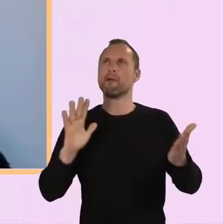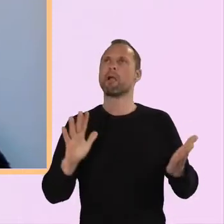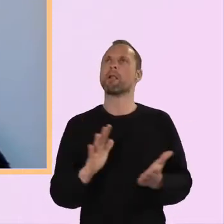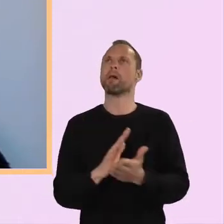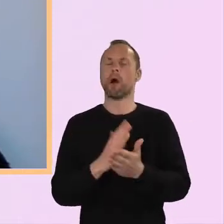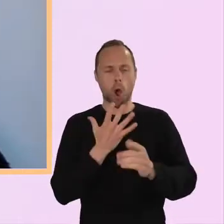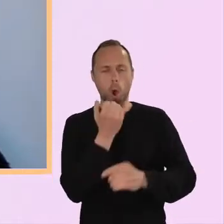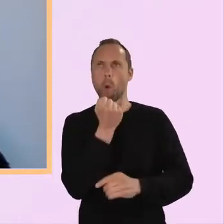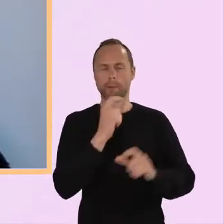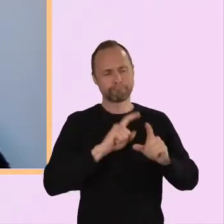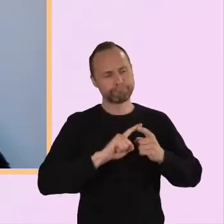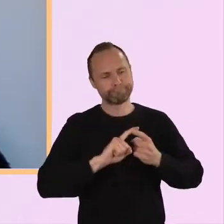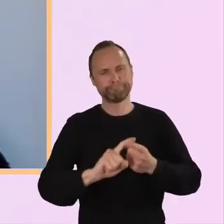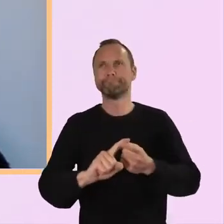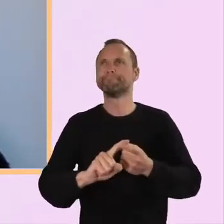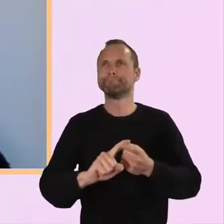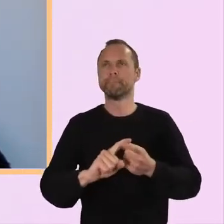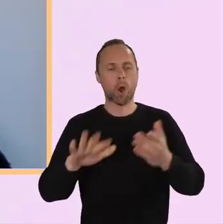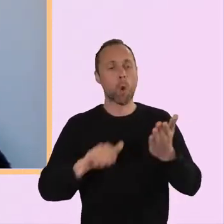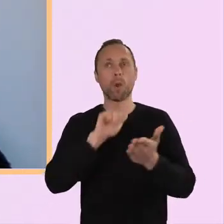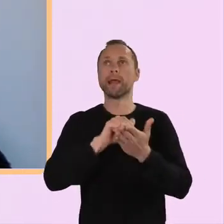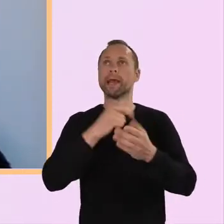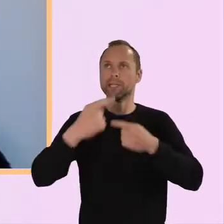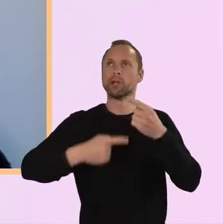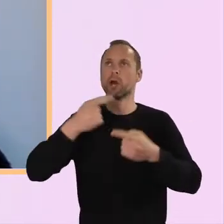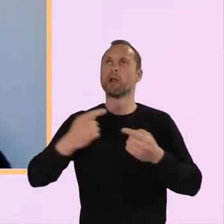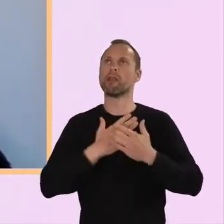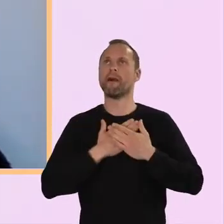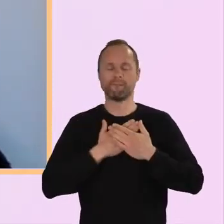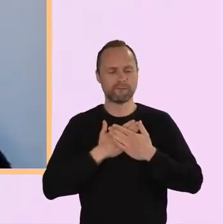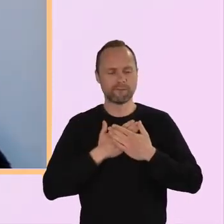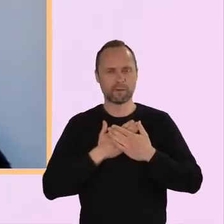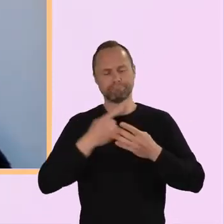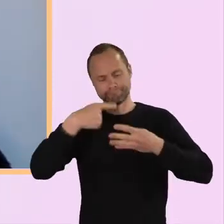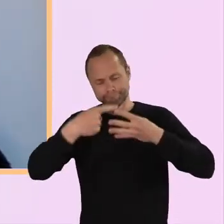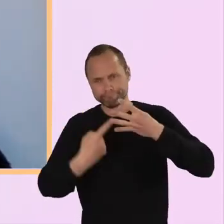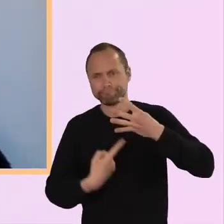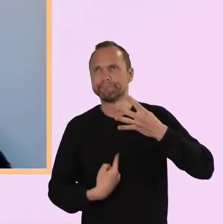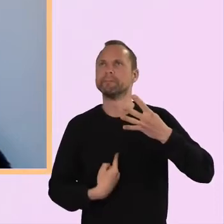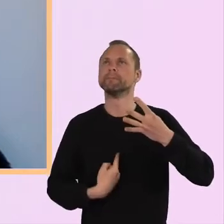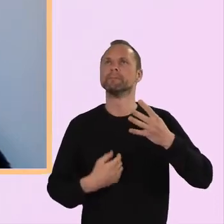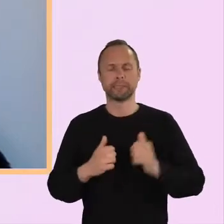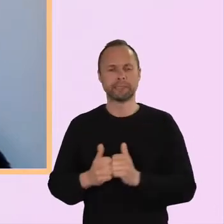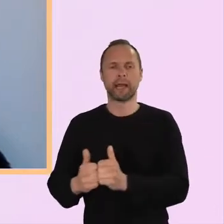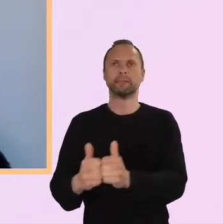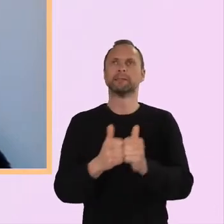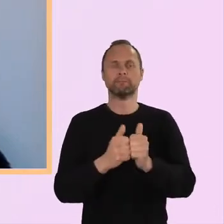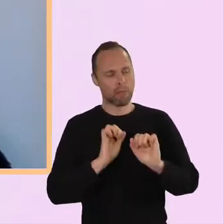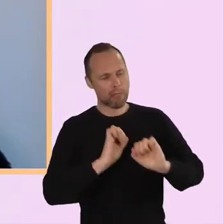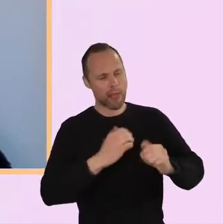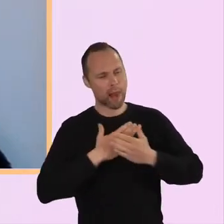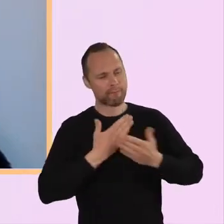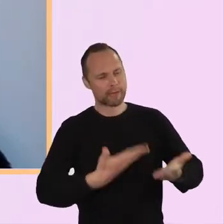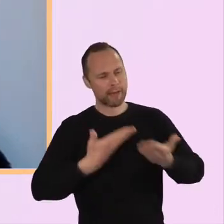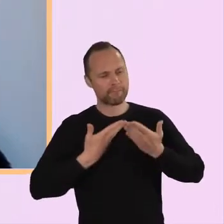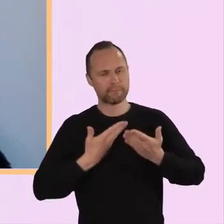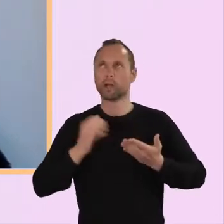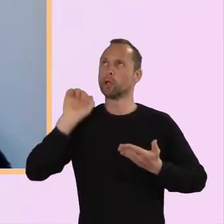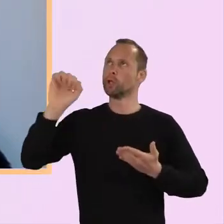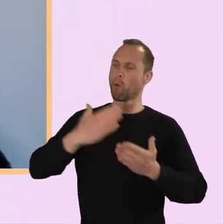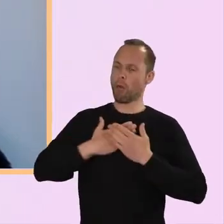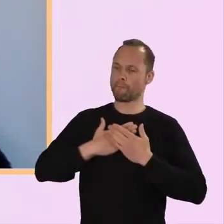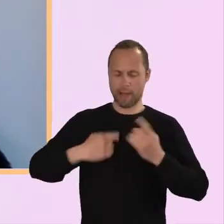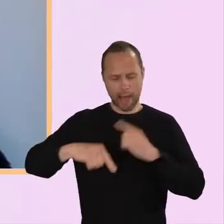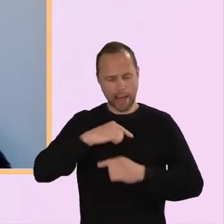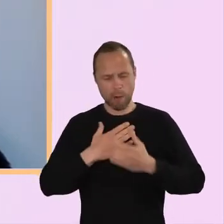and holy and eternal yes for their love, for our love, for your love we give